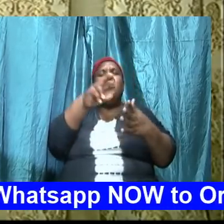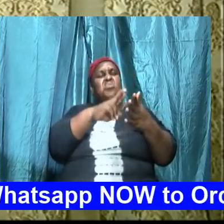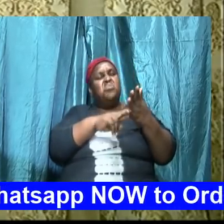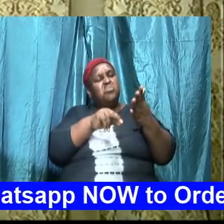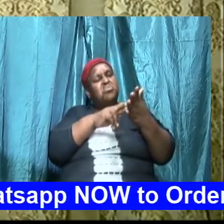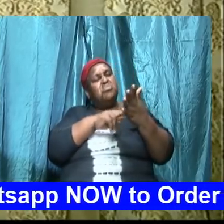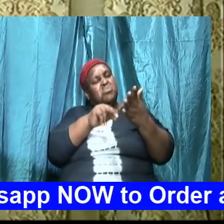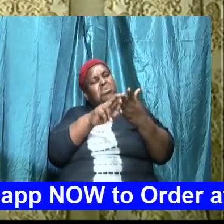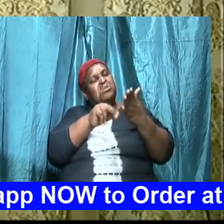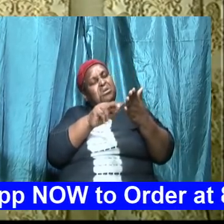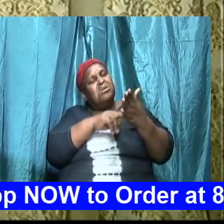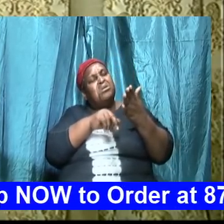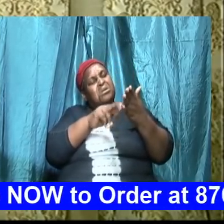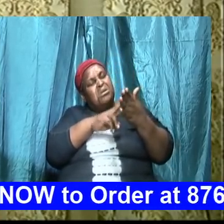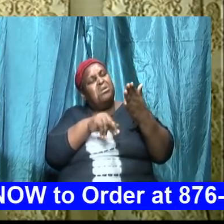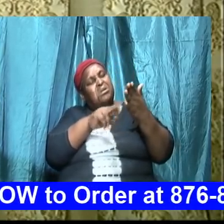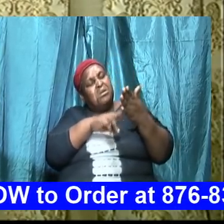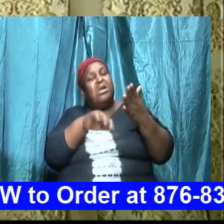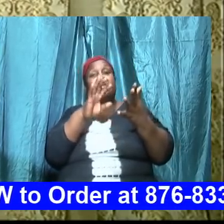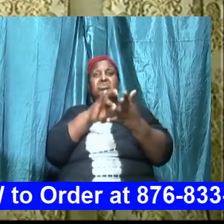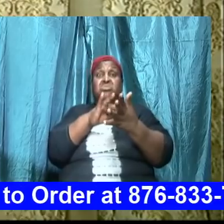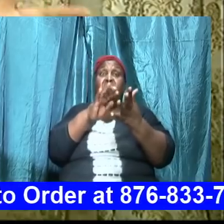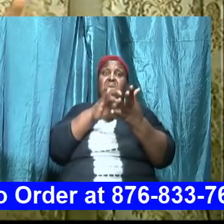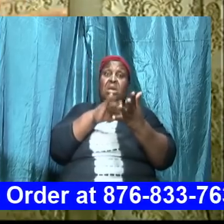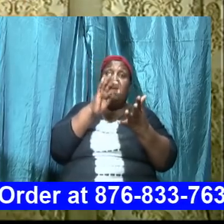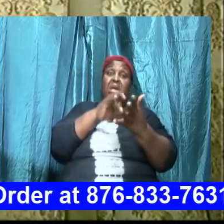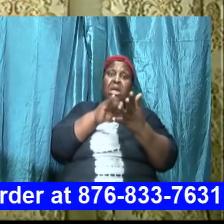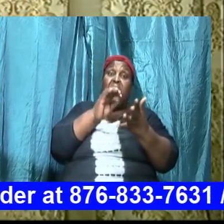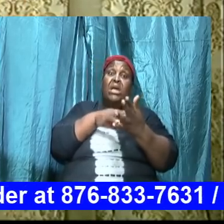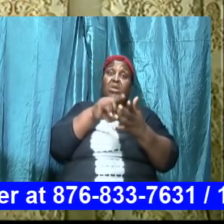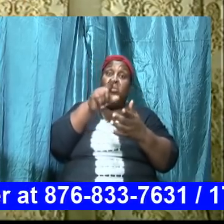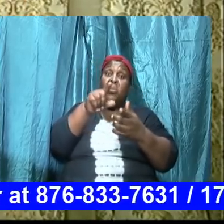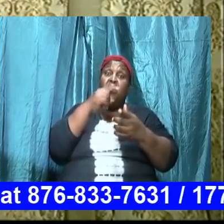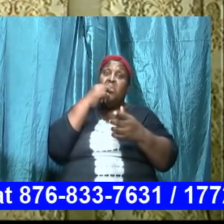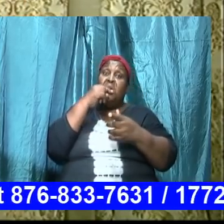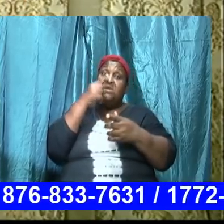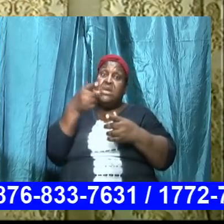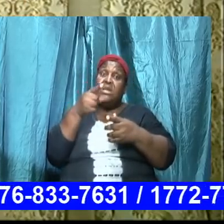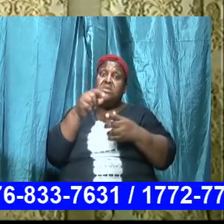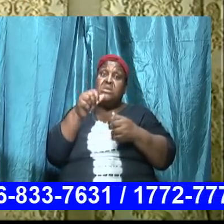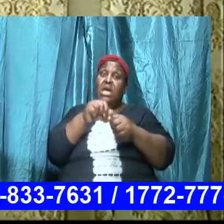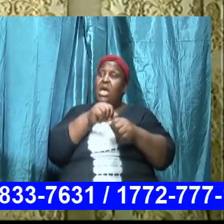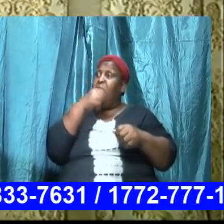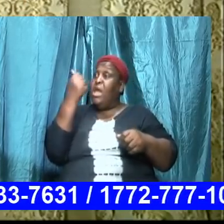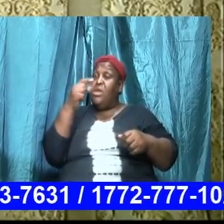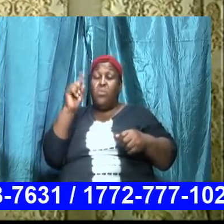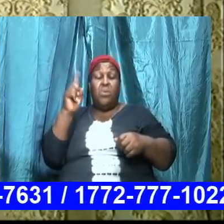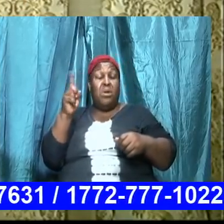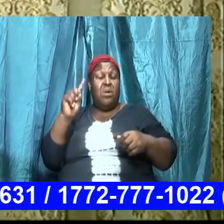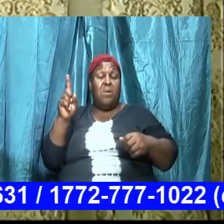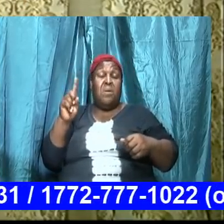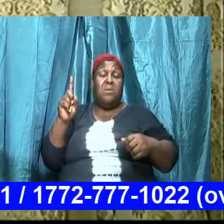study and you can relate it anywhere whether it's those that love physics or those that love economics or anything else for that matter